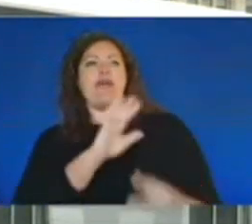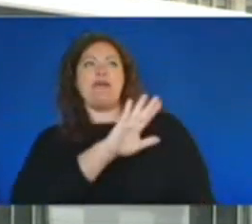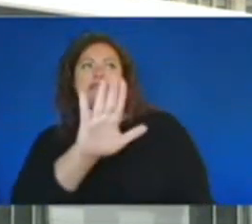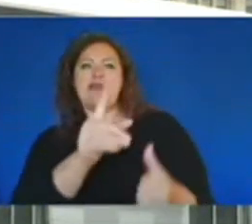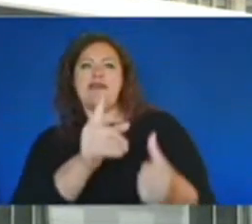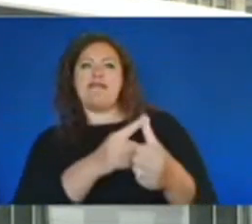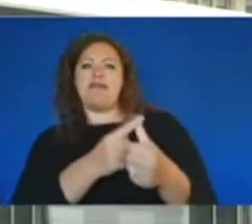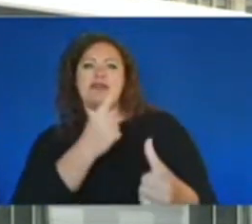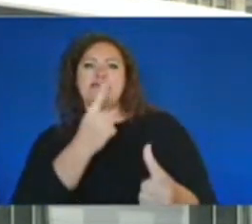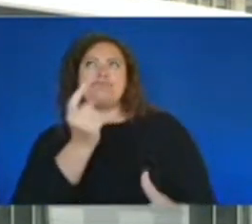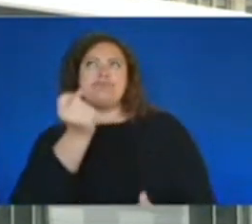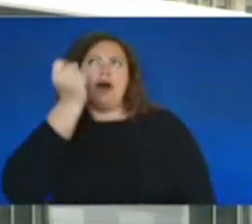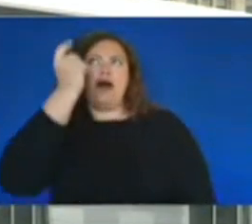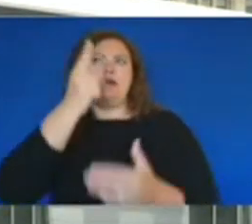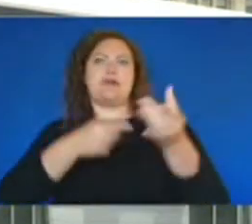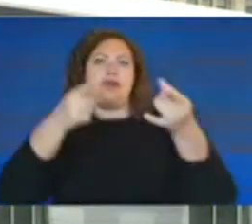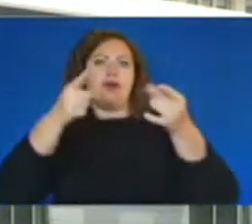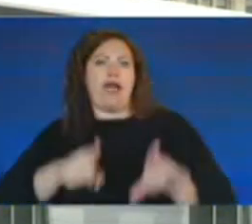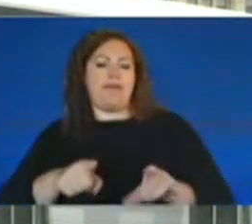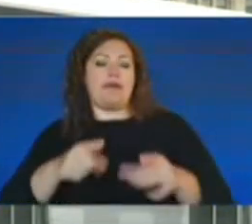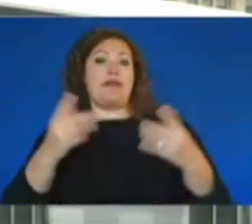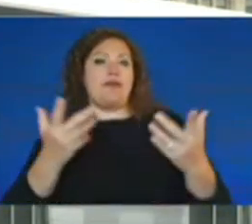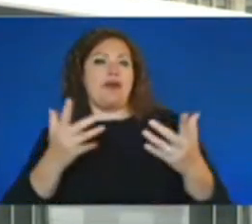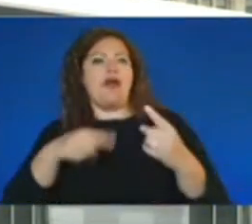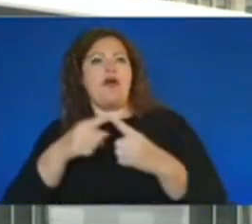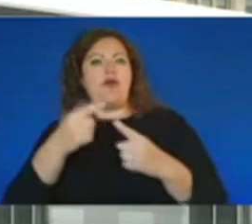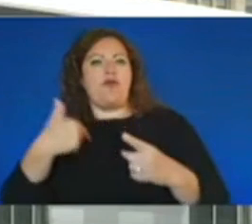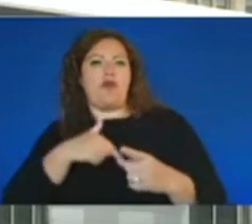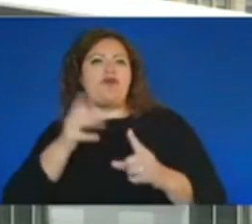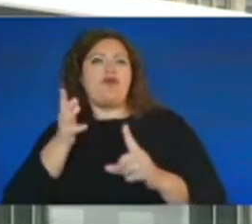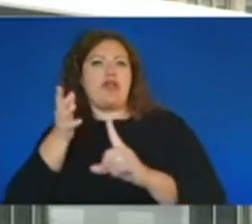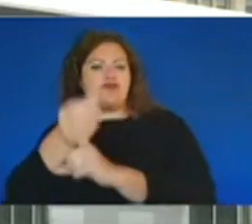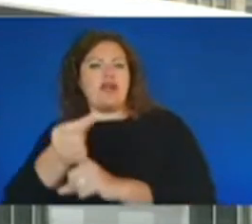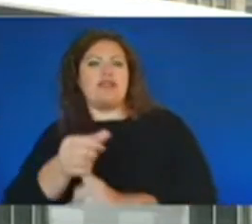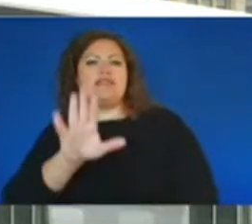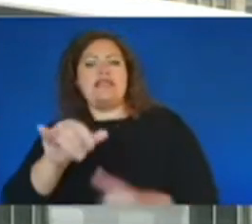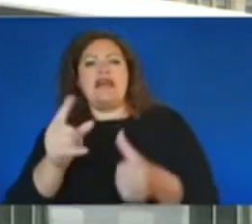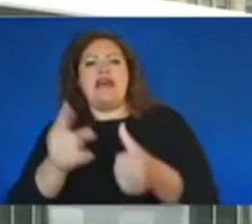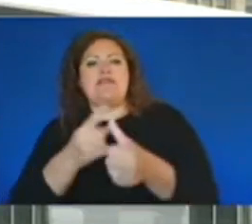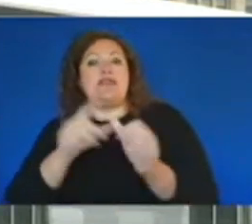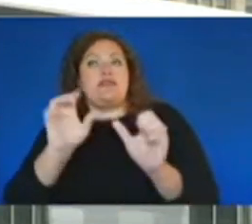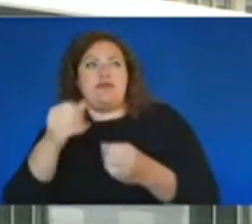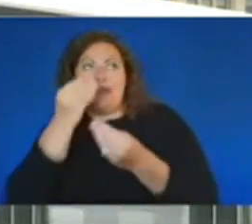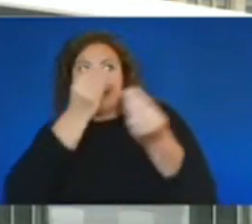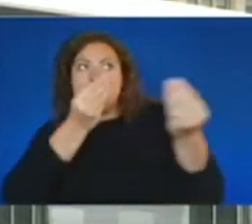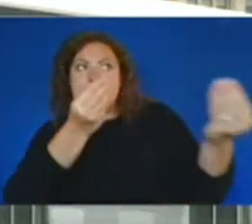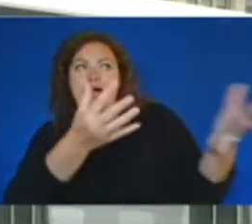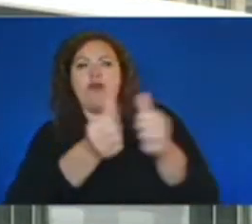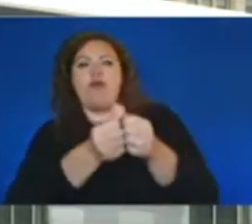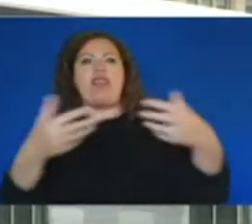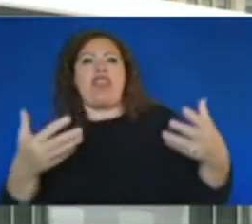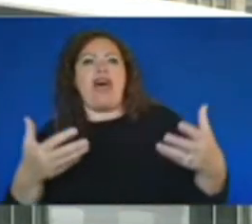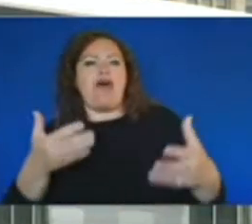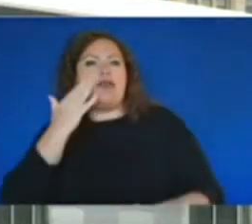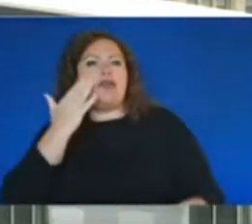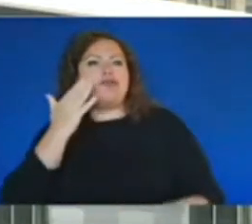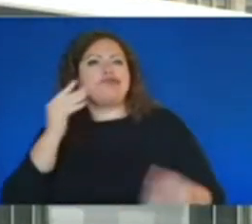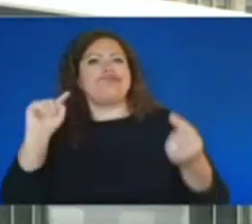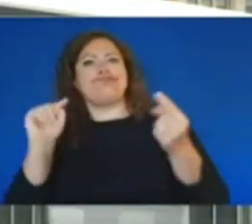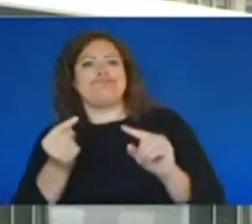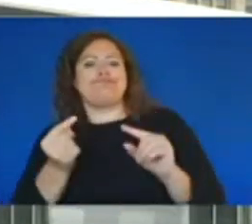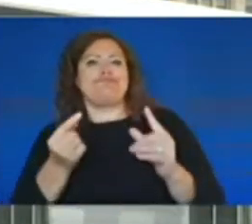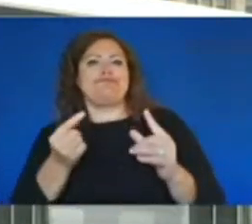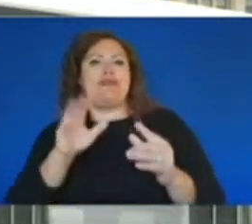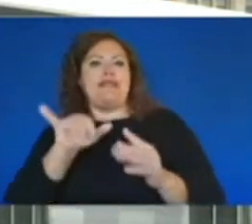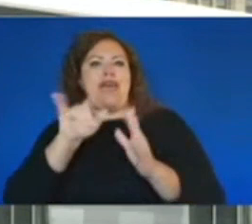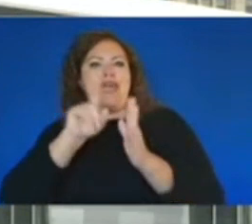something's happened in a case is when we make that arrest, because that's the first thing that we can tell them without compromising the investigation. In a case like this, with